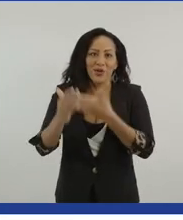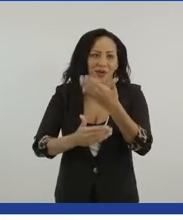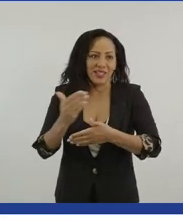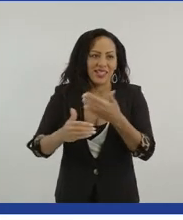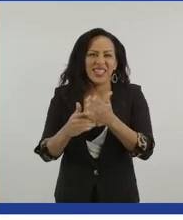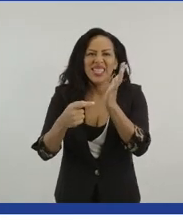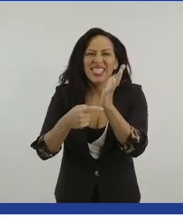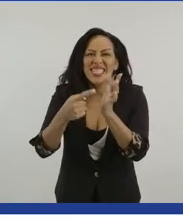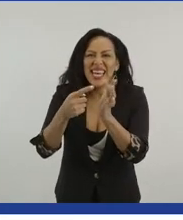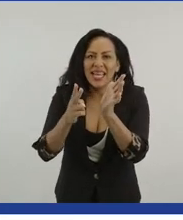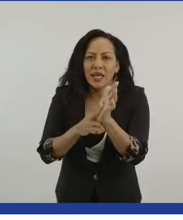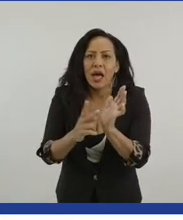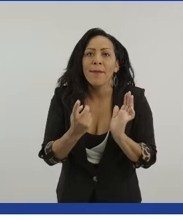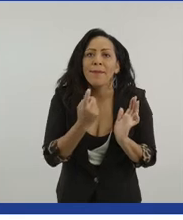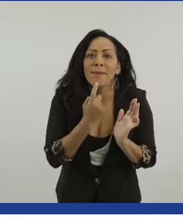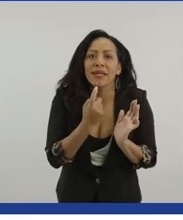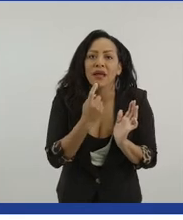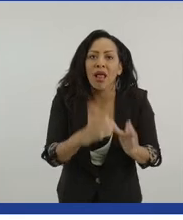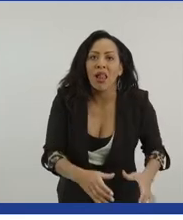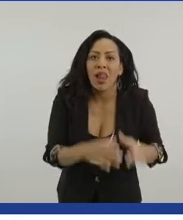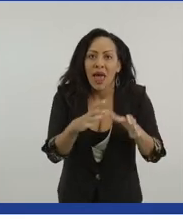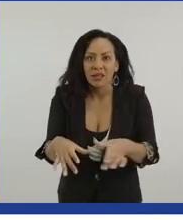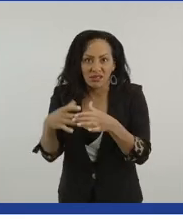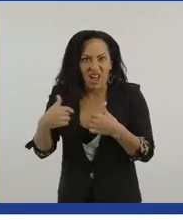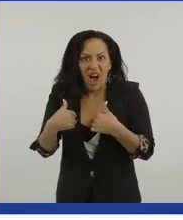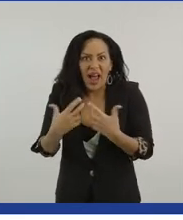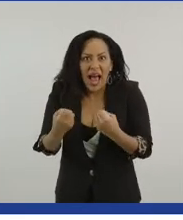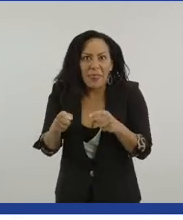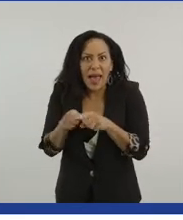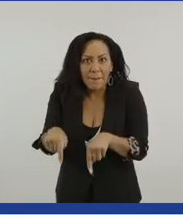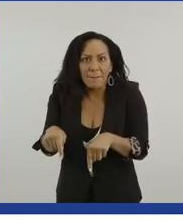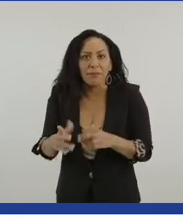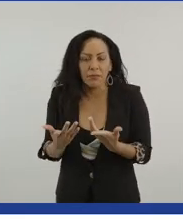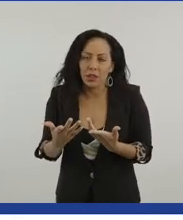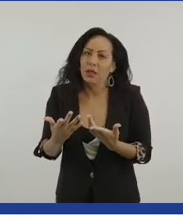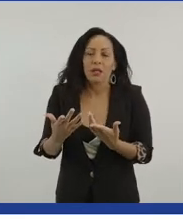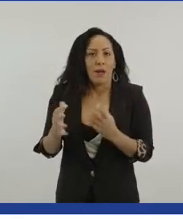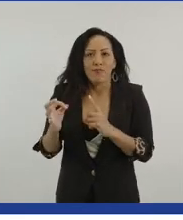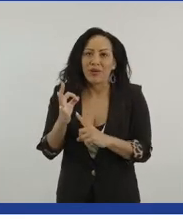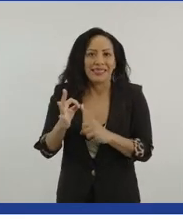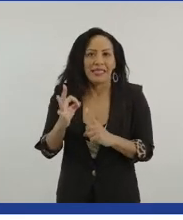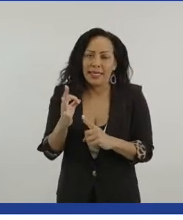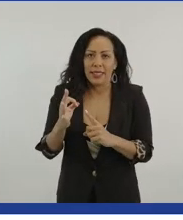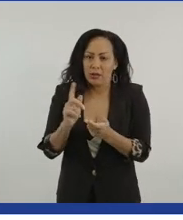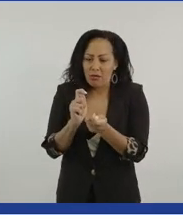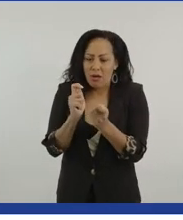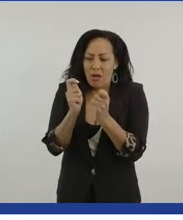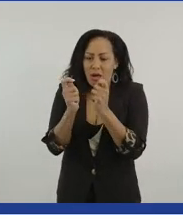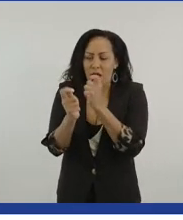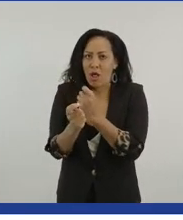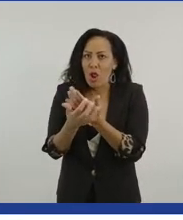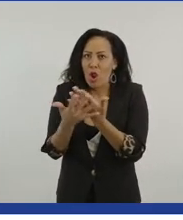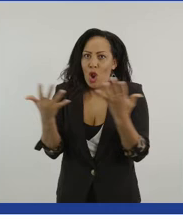and metal legs, that's the kind of prosthetics that I had. And prosthetics have obviously changed a massive amount in that time. Um,